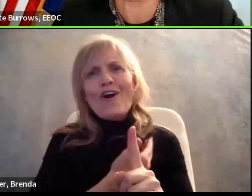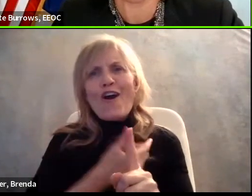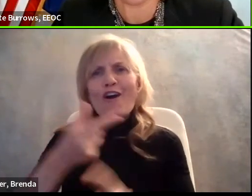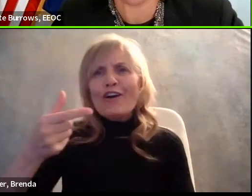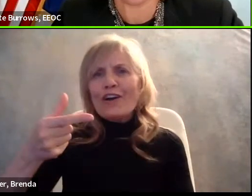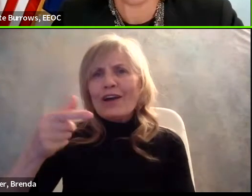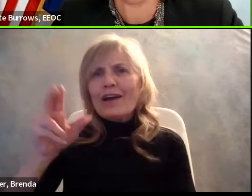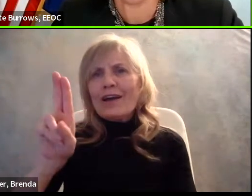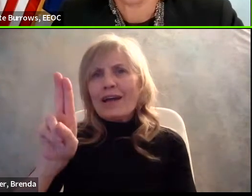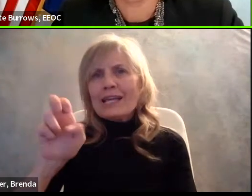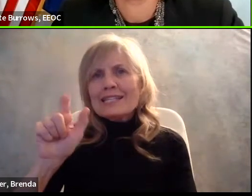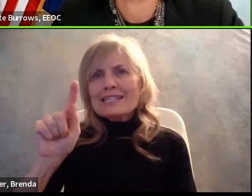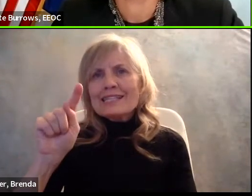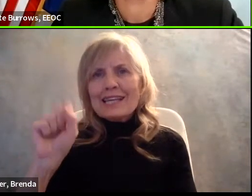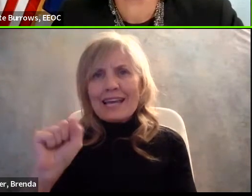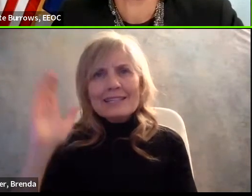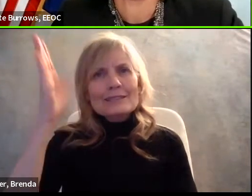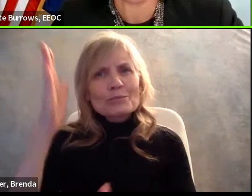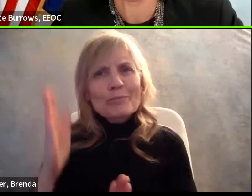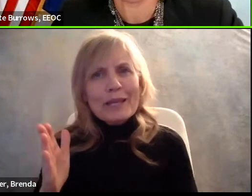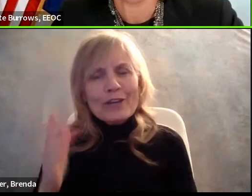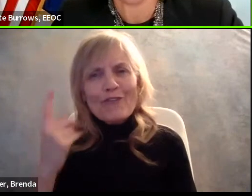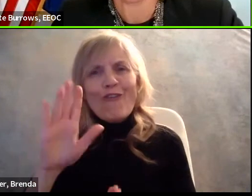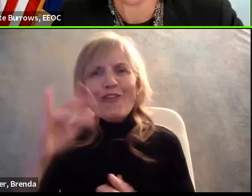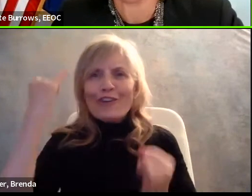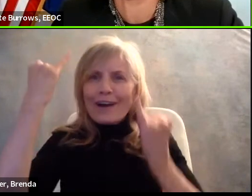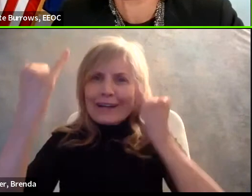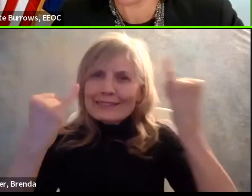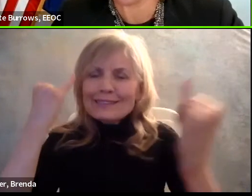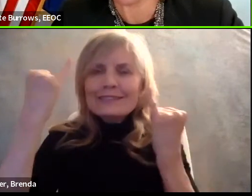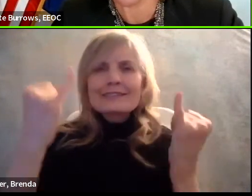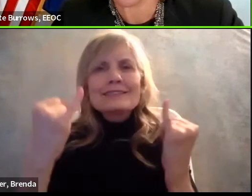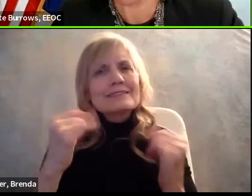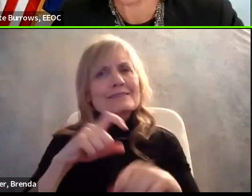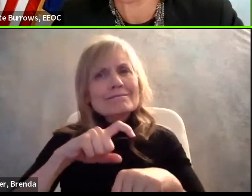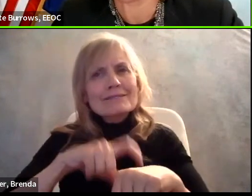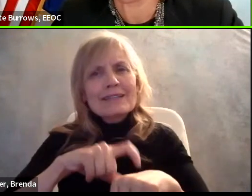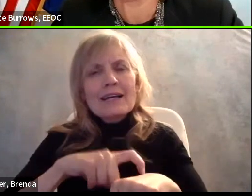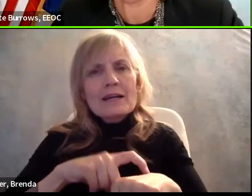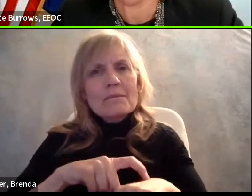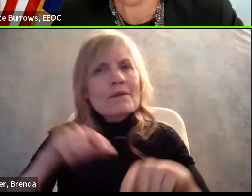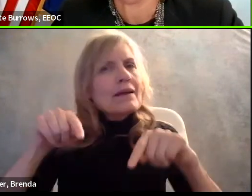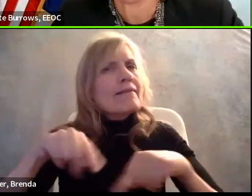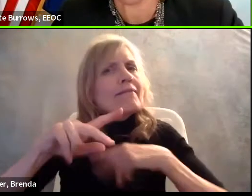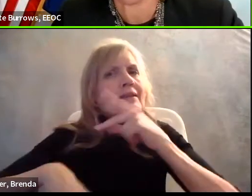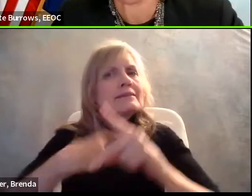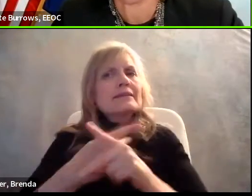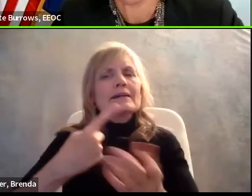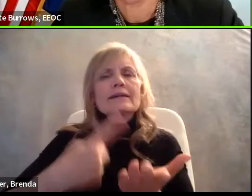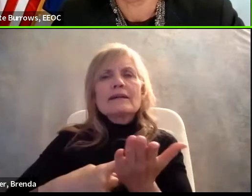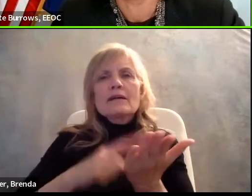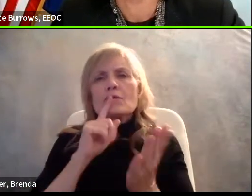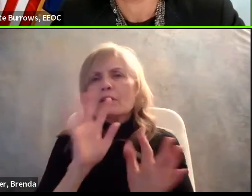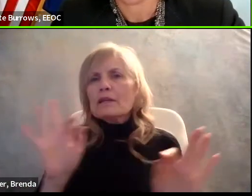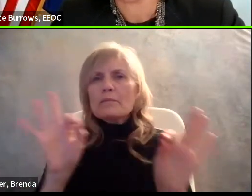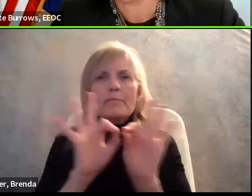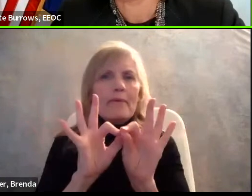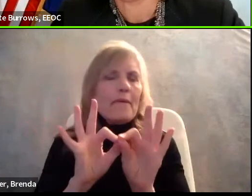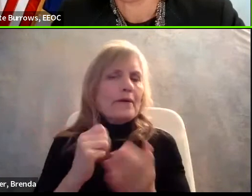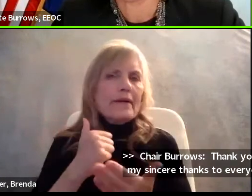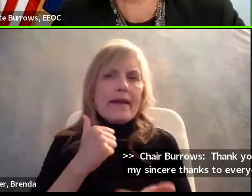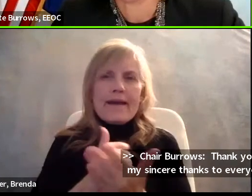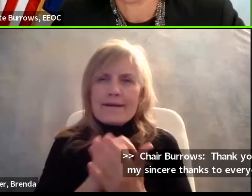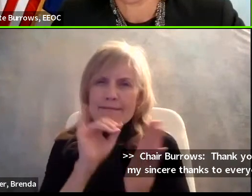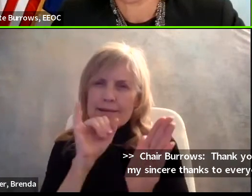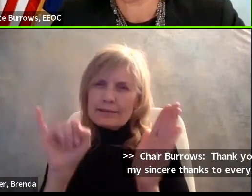valuable insights. Discussions like the one we had today are critical to help identify barriers for workers who have gaps